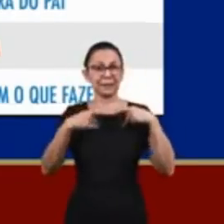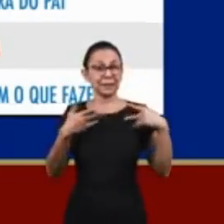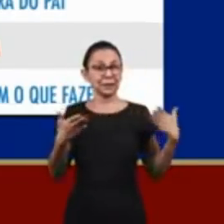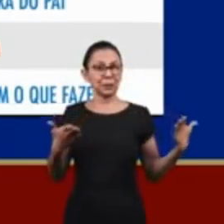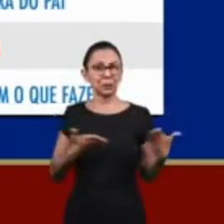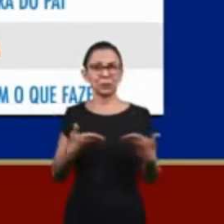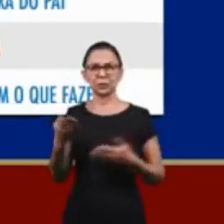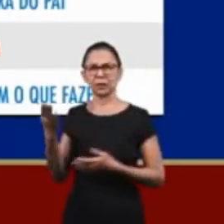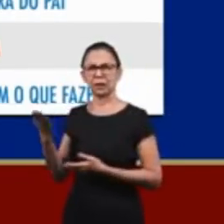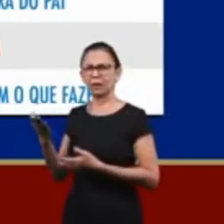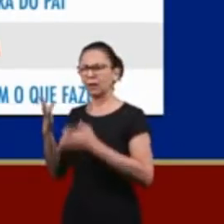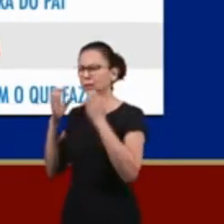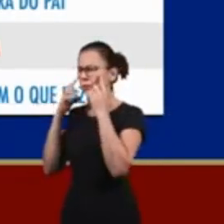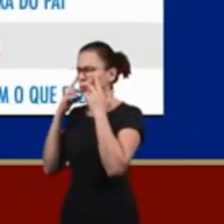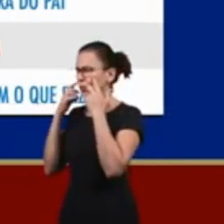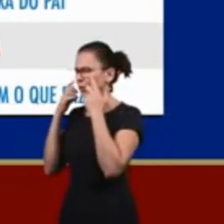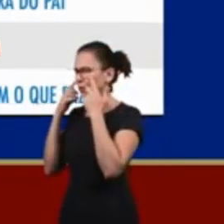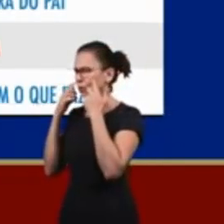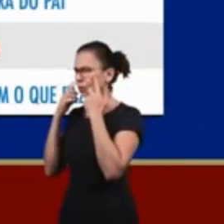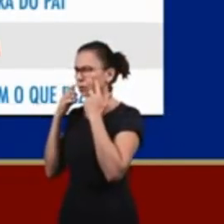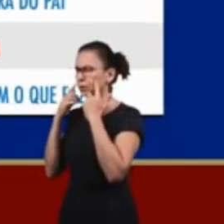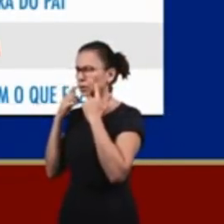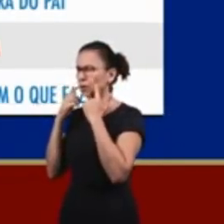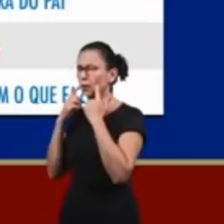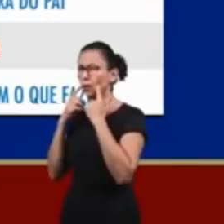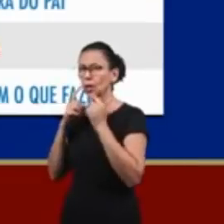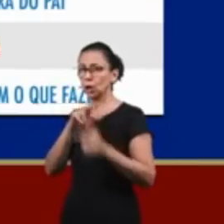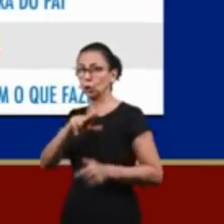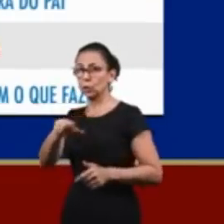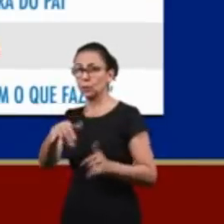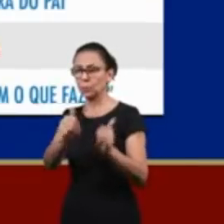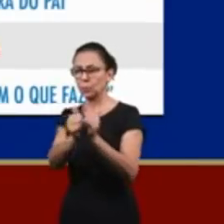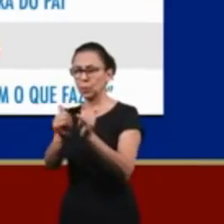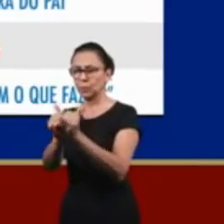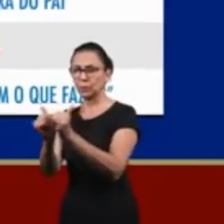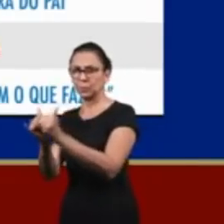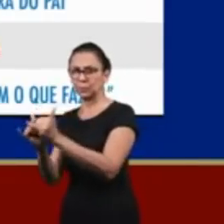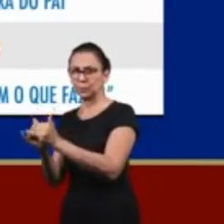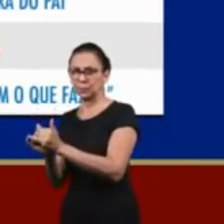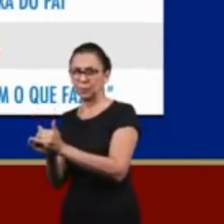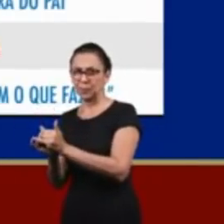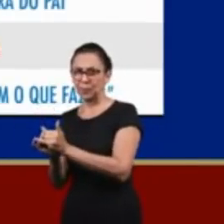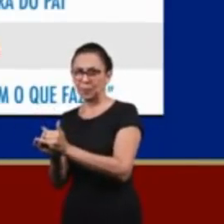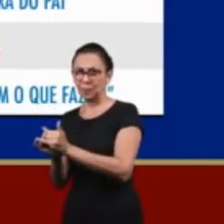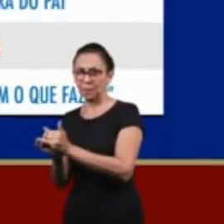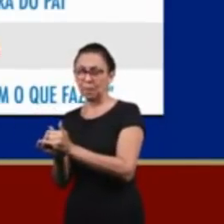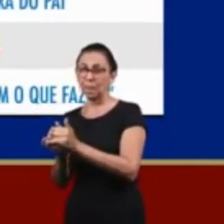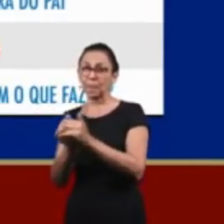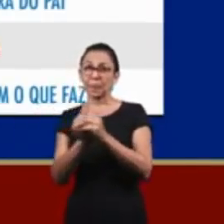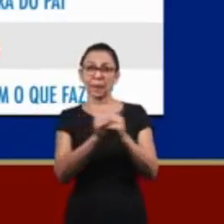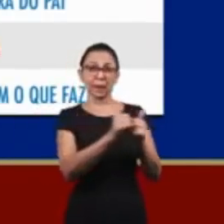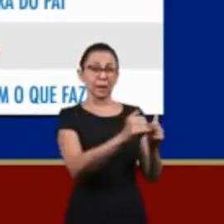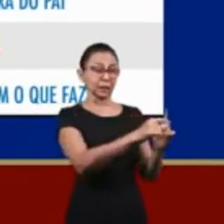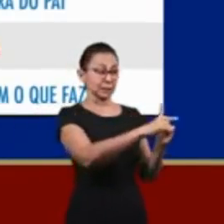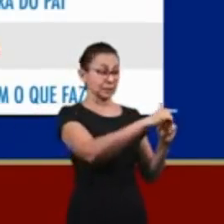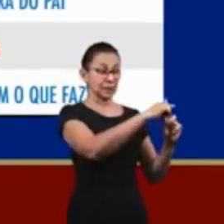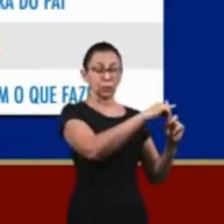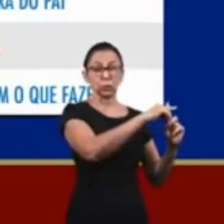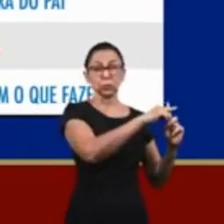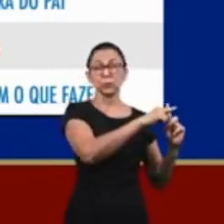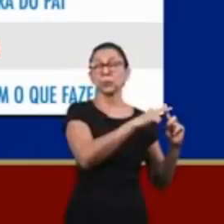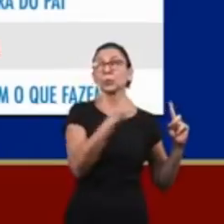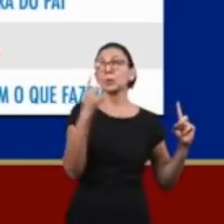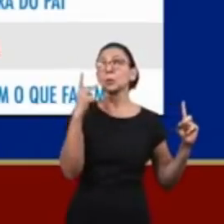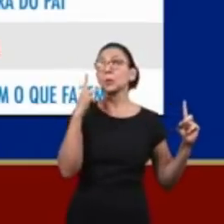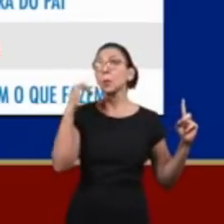Joseph wept and forgave his brothers. Jesus did the same thing when he was the